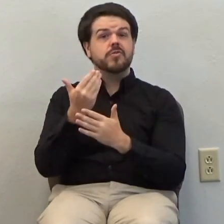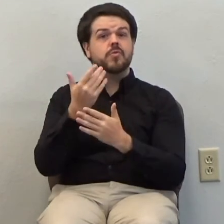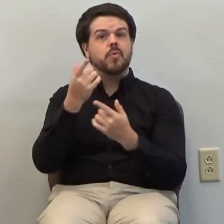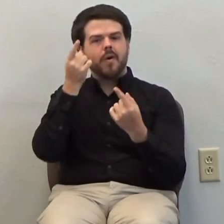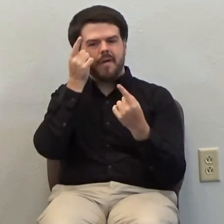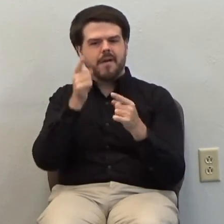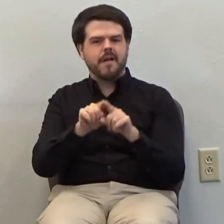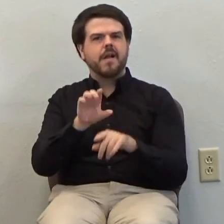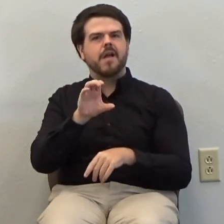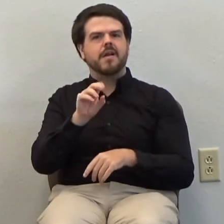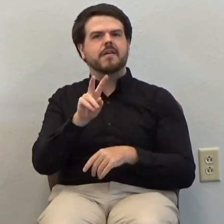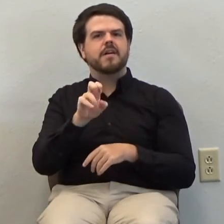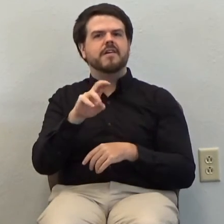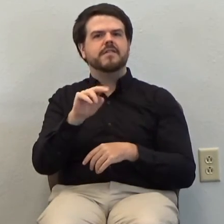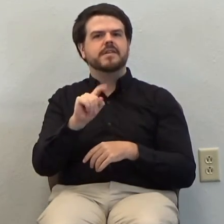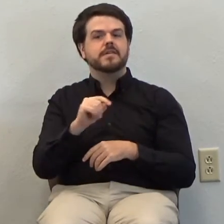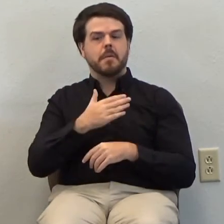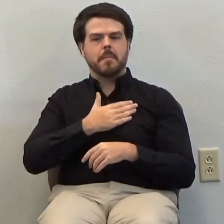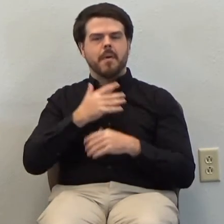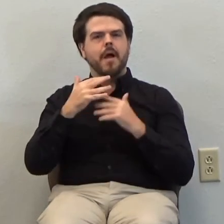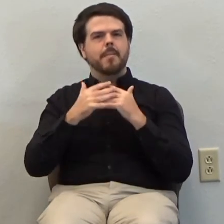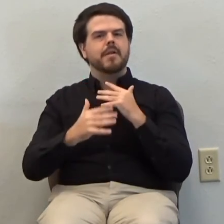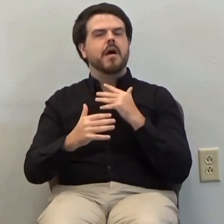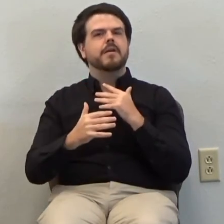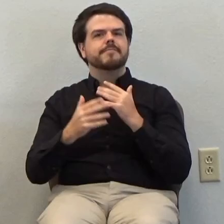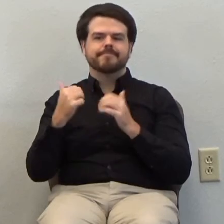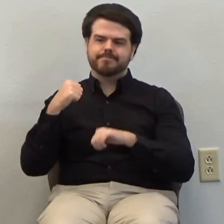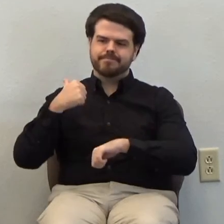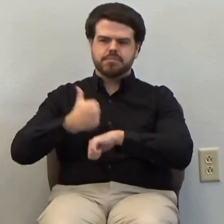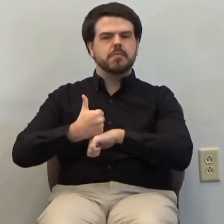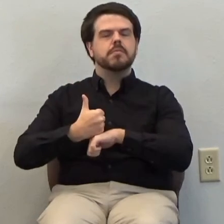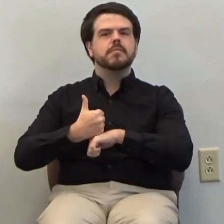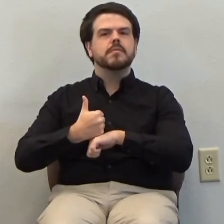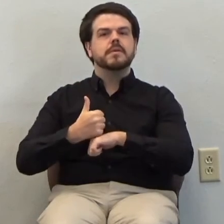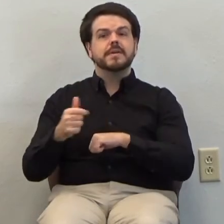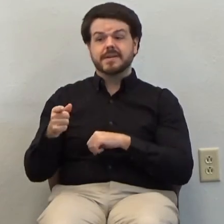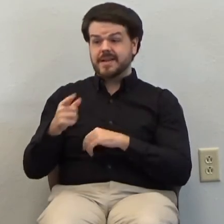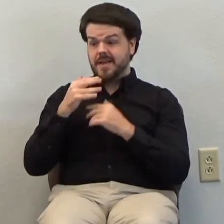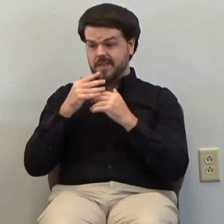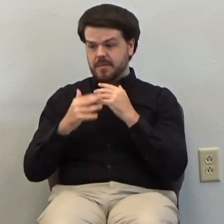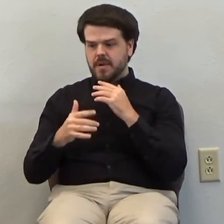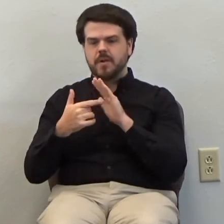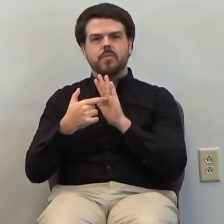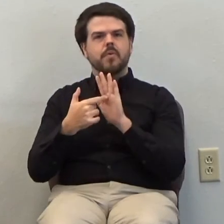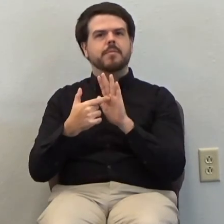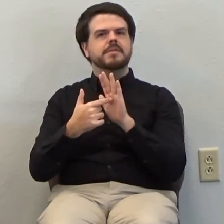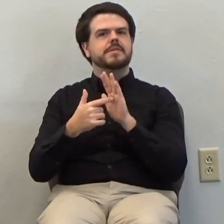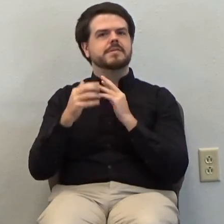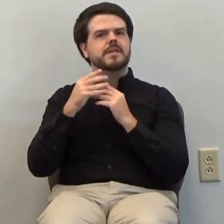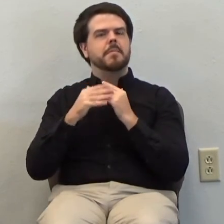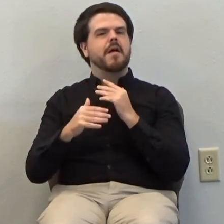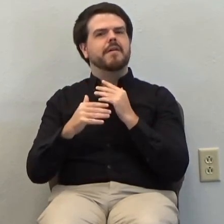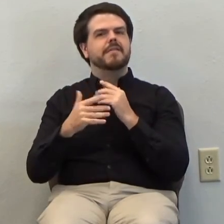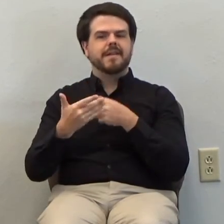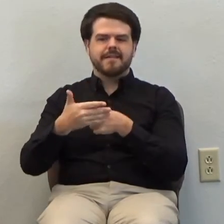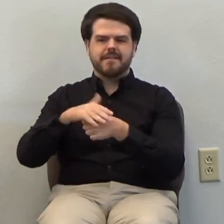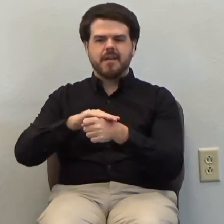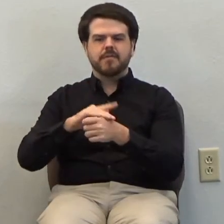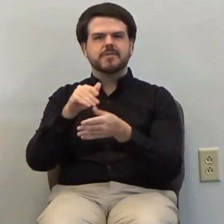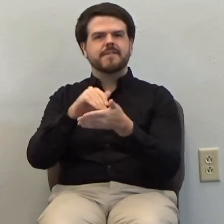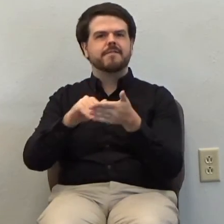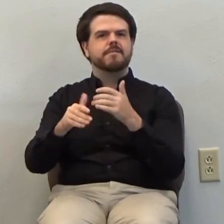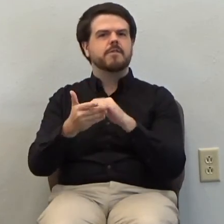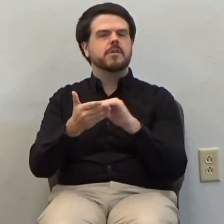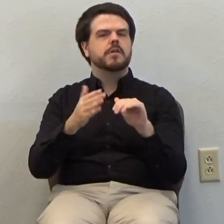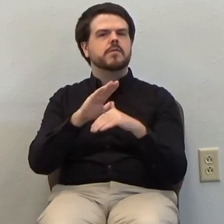my blood drink it all of you it's it's the blood it represents the blood that forgives all our sins no